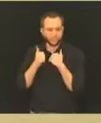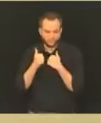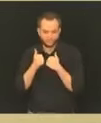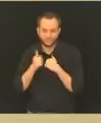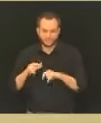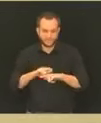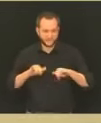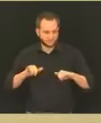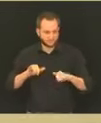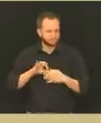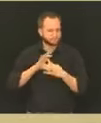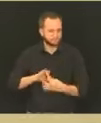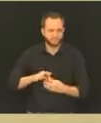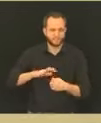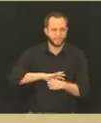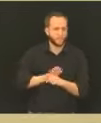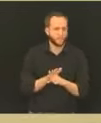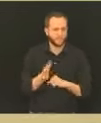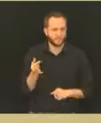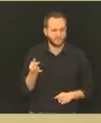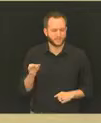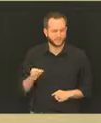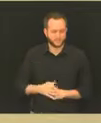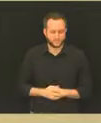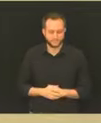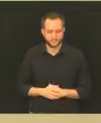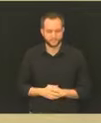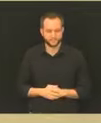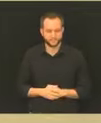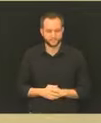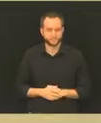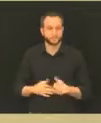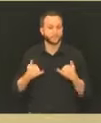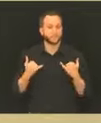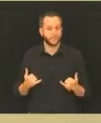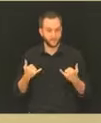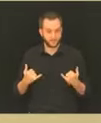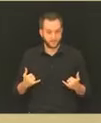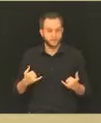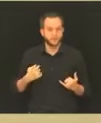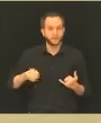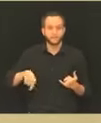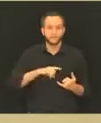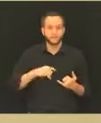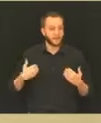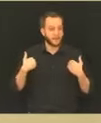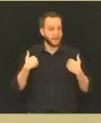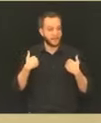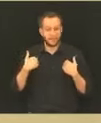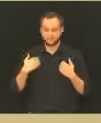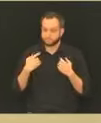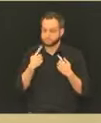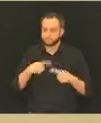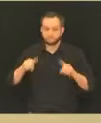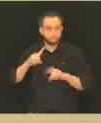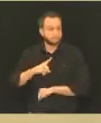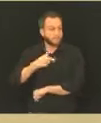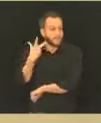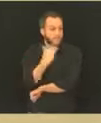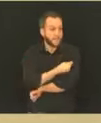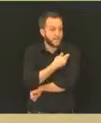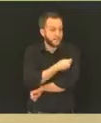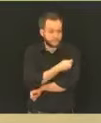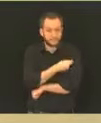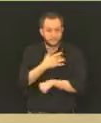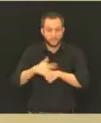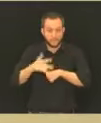with COVID-19. Encouraging because we now have very effective vaccines to help us all